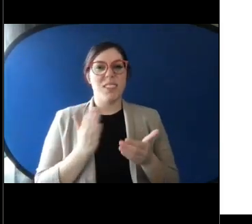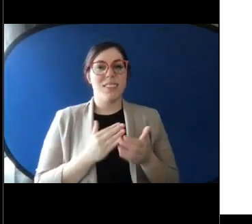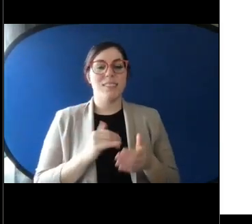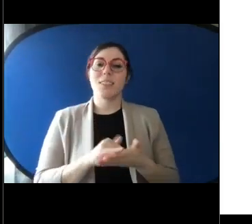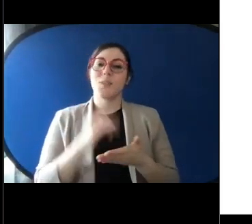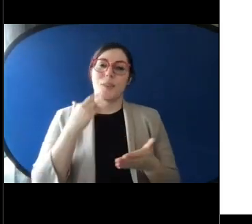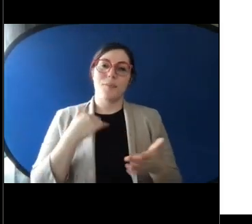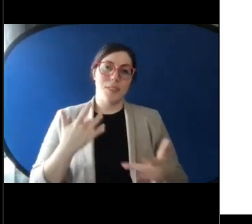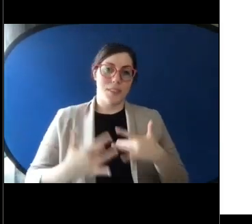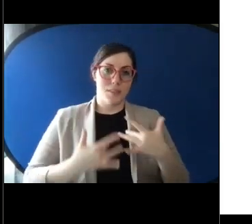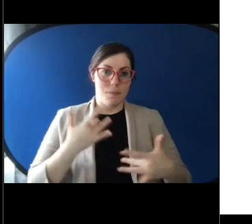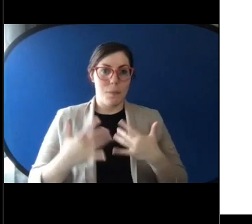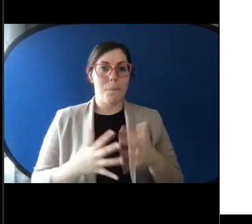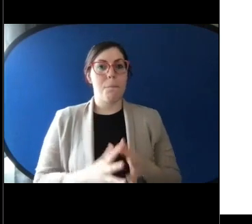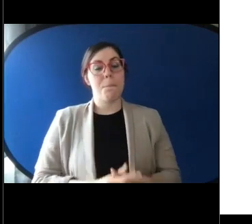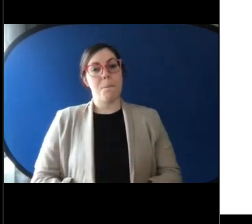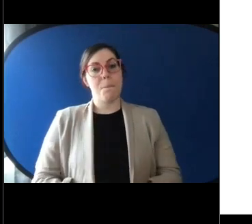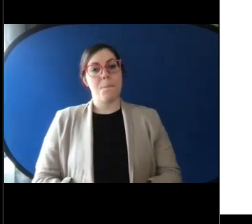next.